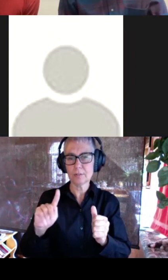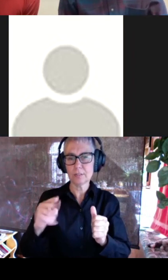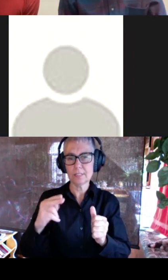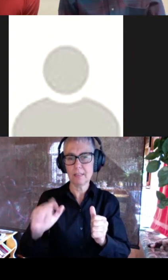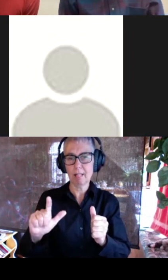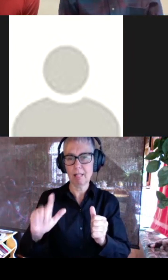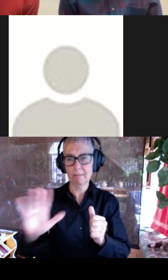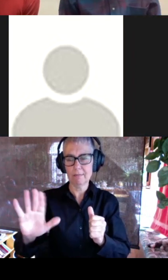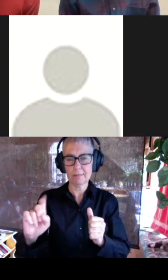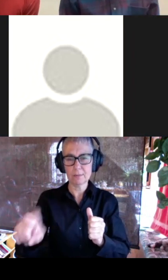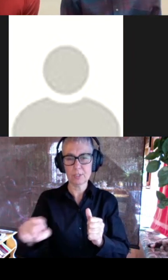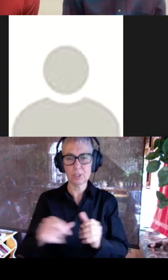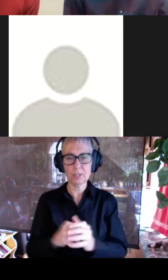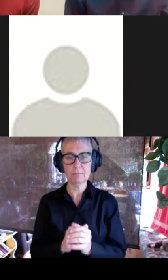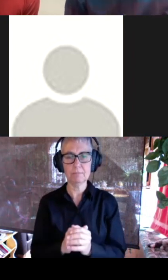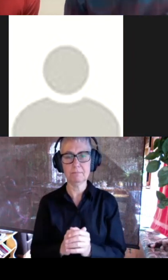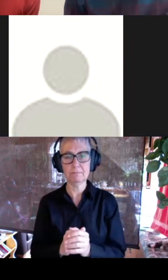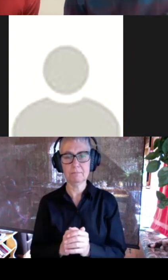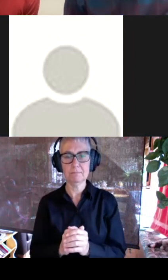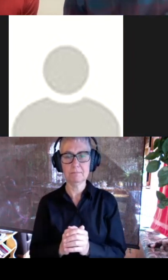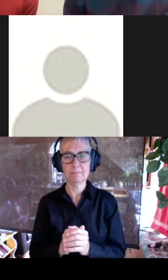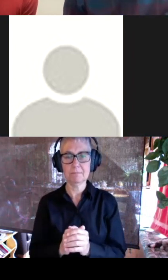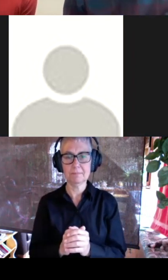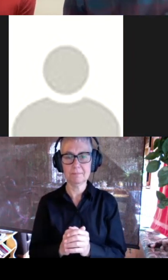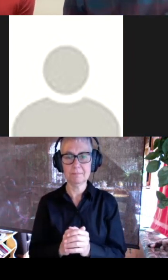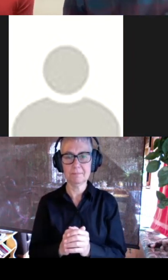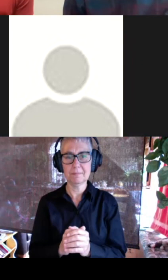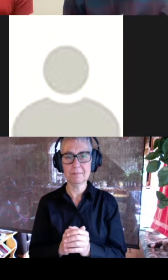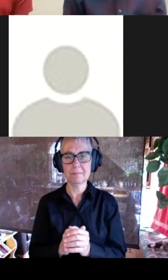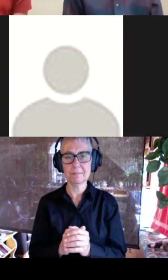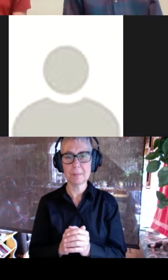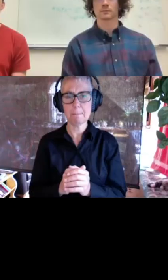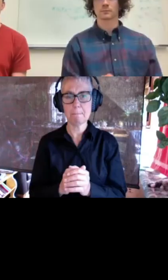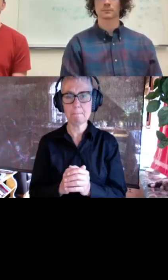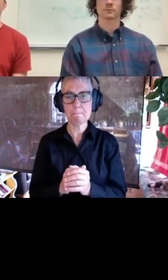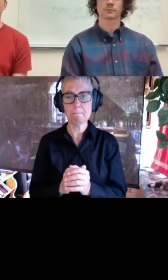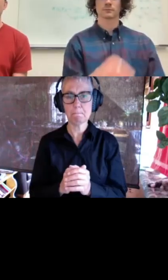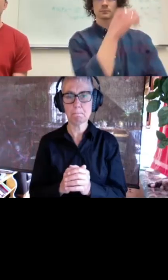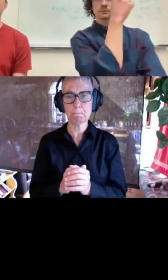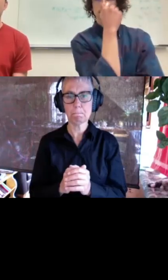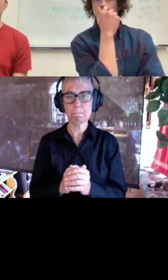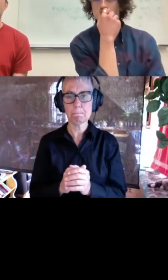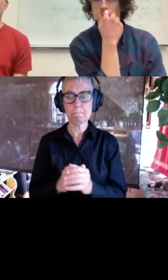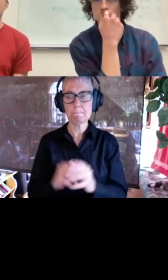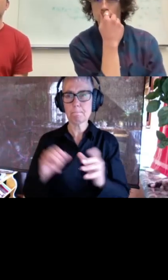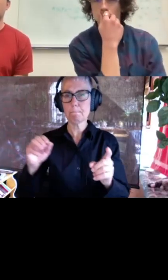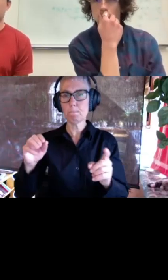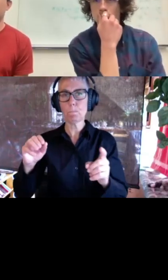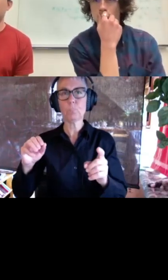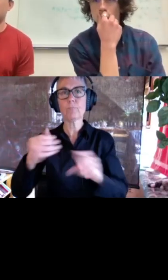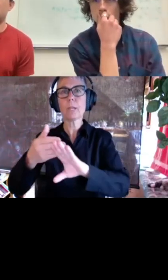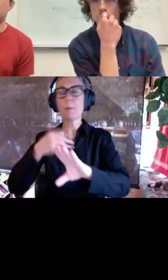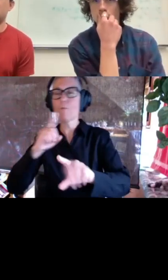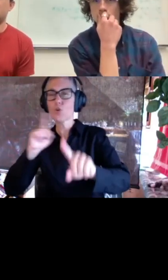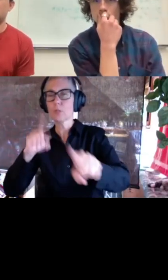confirmations of a region that might not be easily characterized in a crystal structure just quickly before you respond